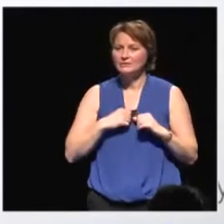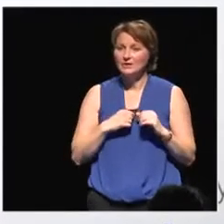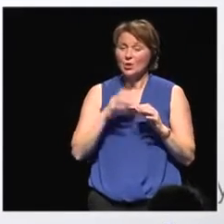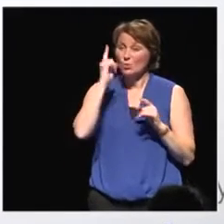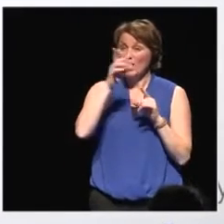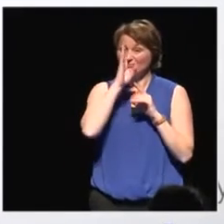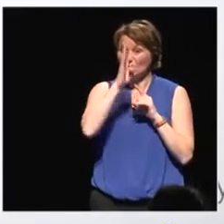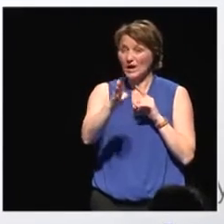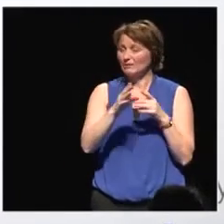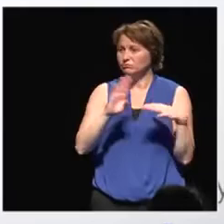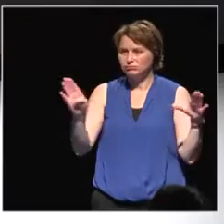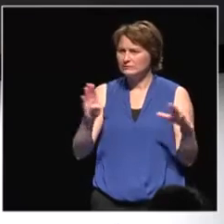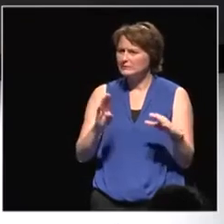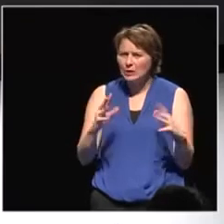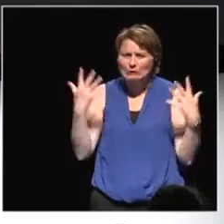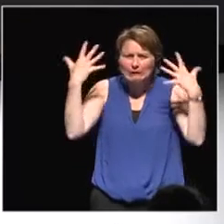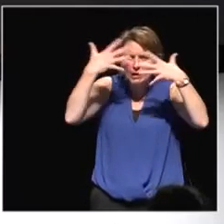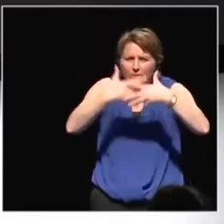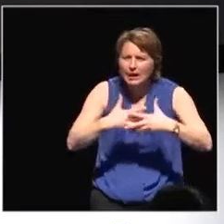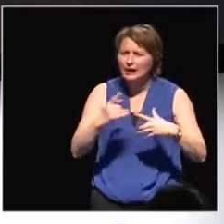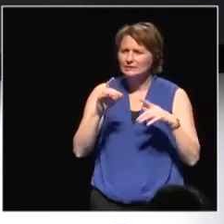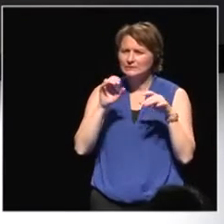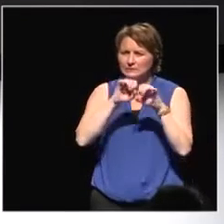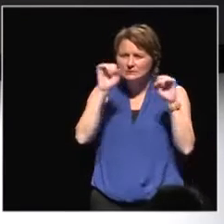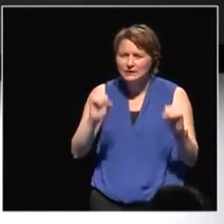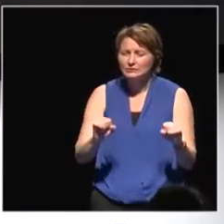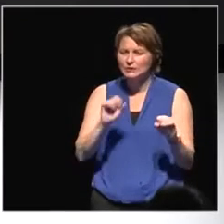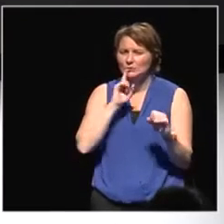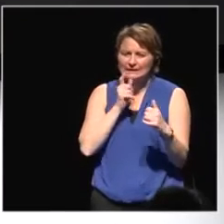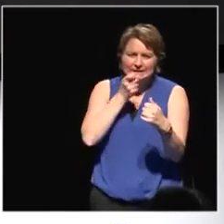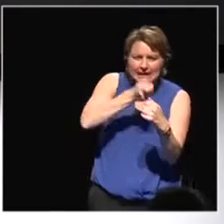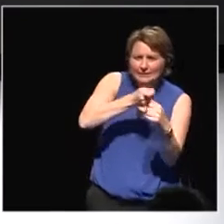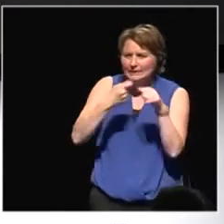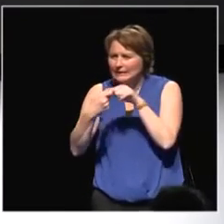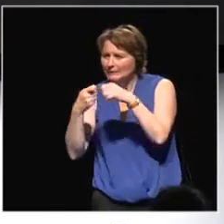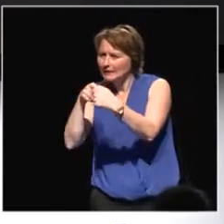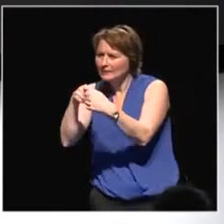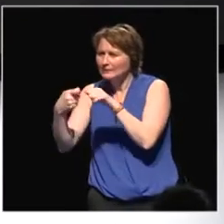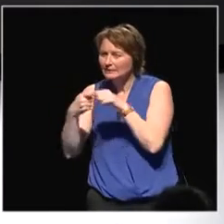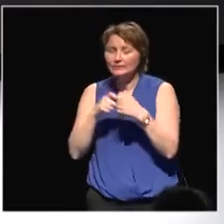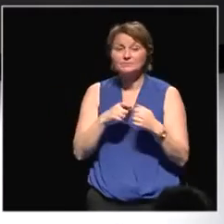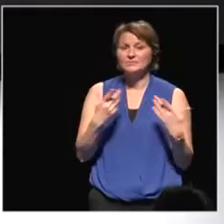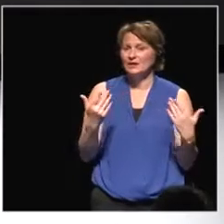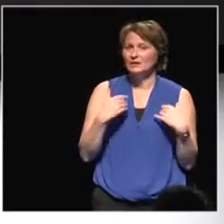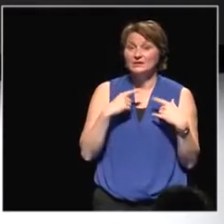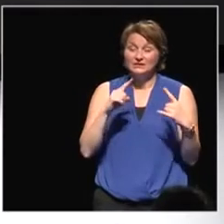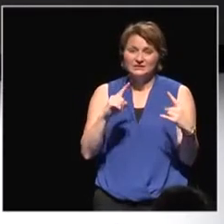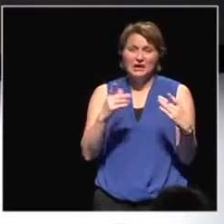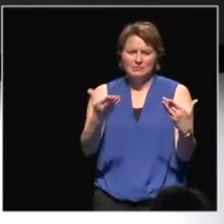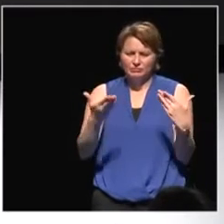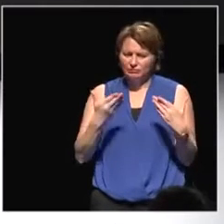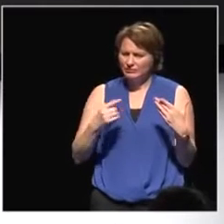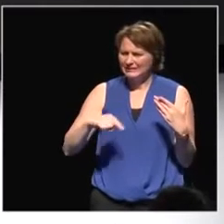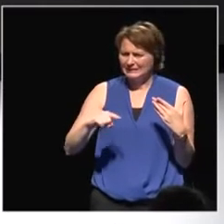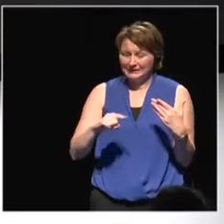It's not so simple. It's complex. It's adaptive. That brings on a lot of sometimes undesirable properties